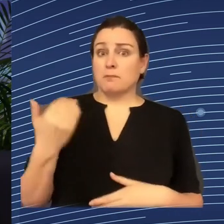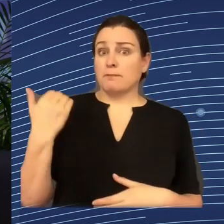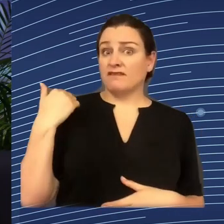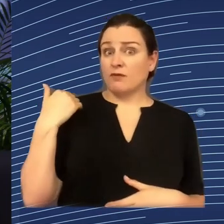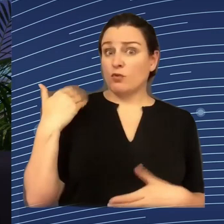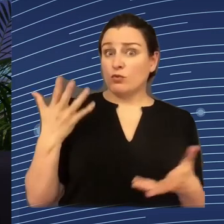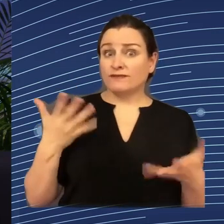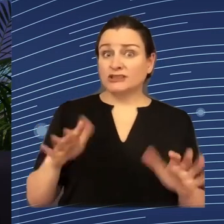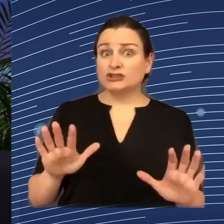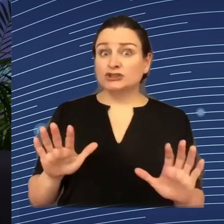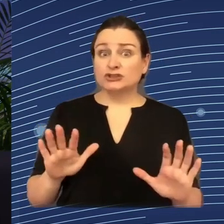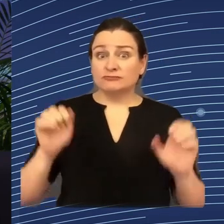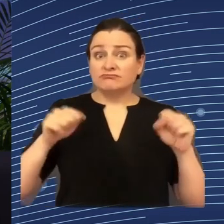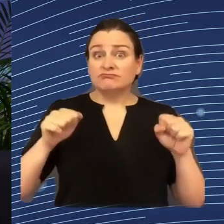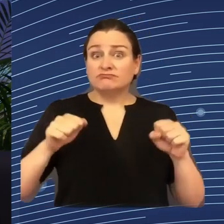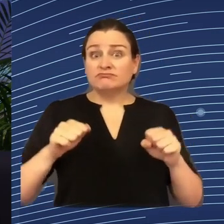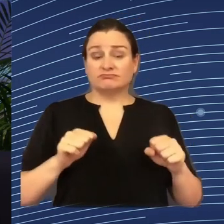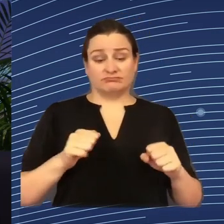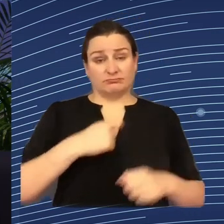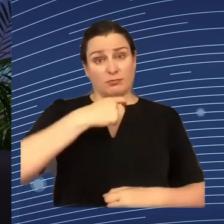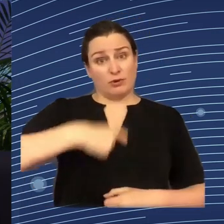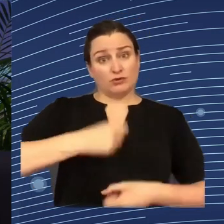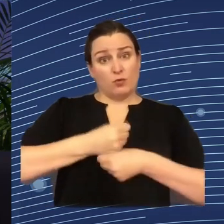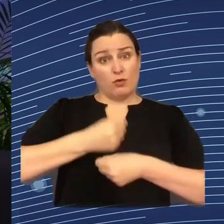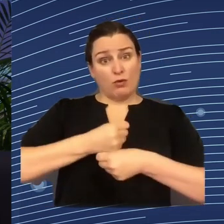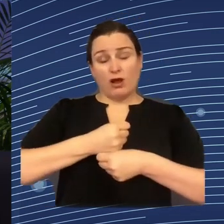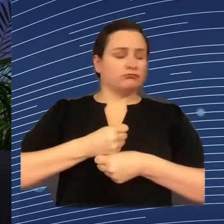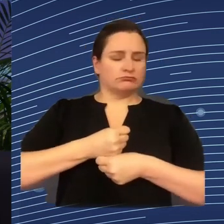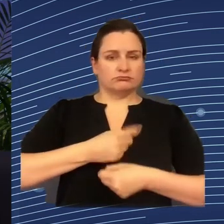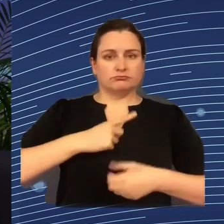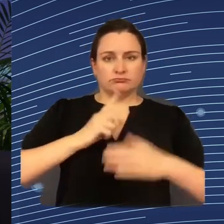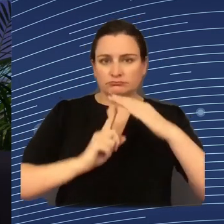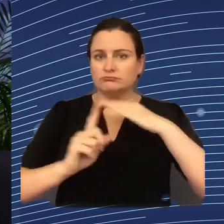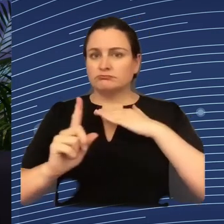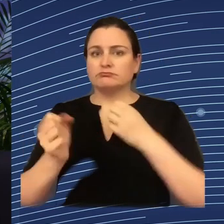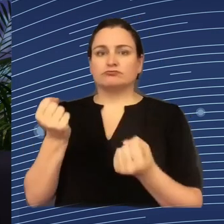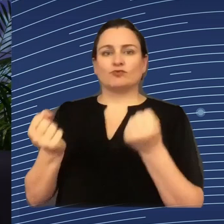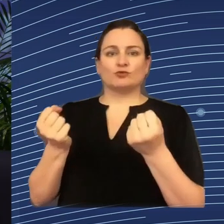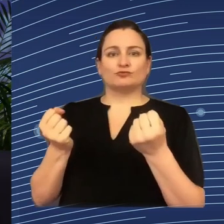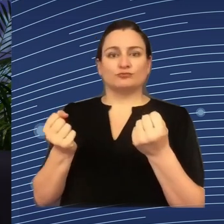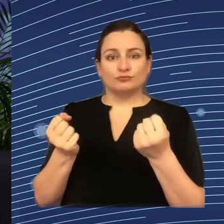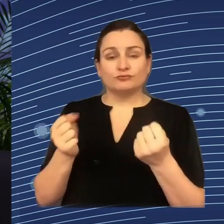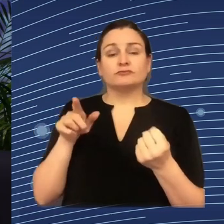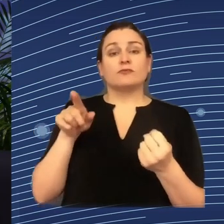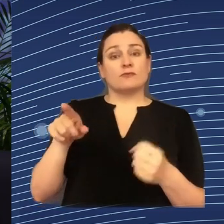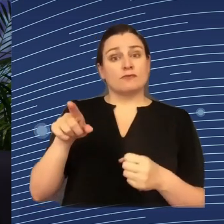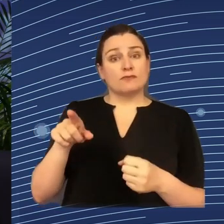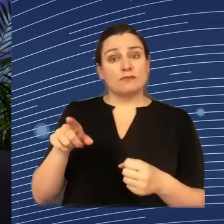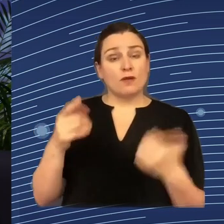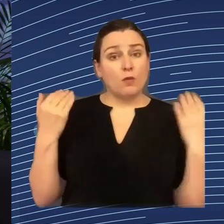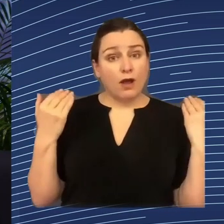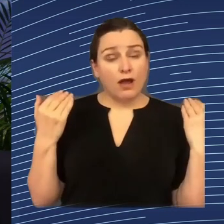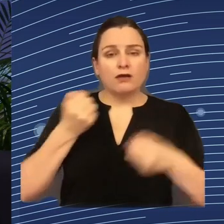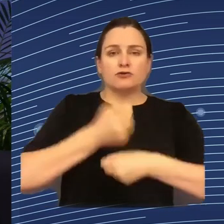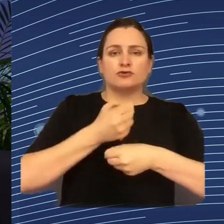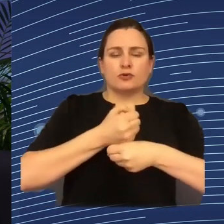to court because he was asked to have his camera eight hours long on. That's not